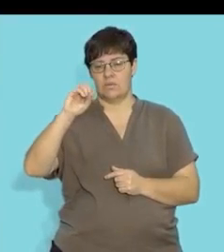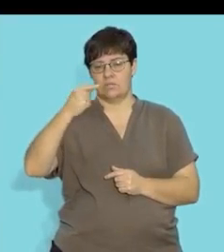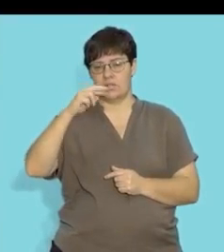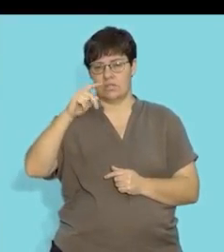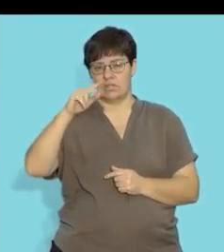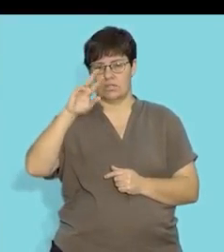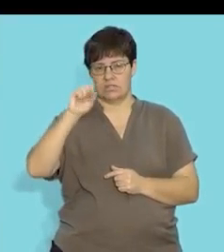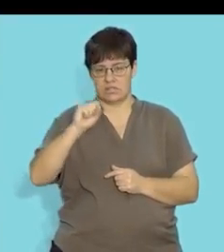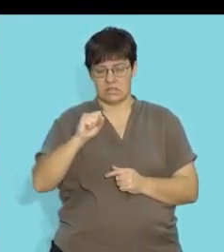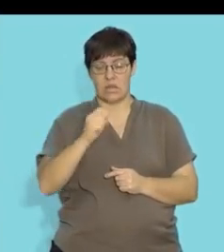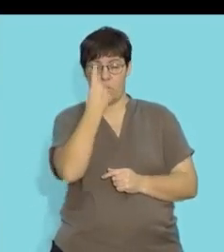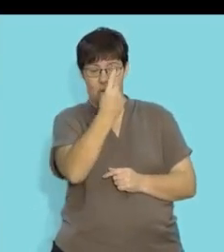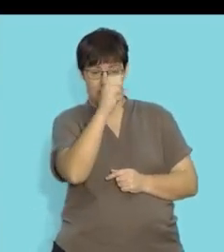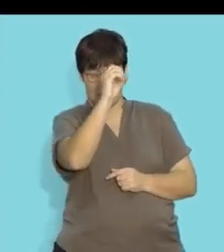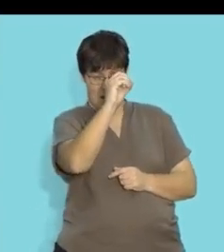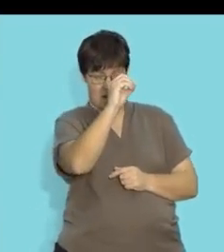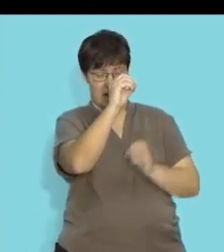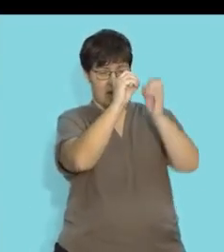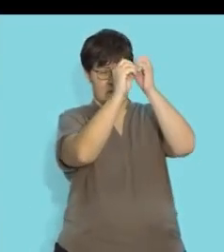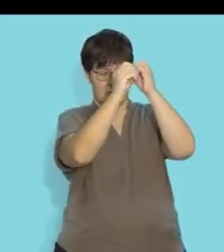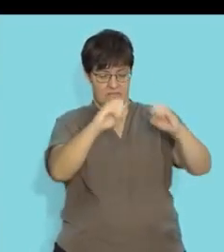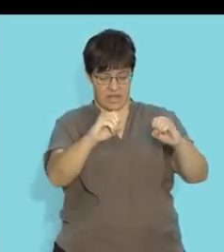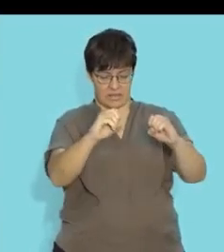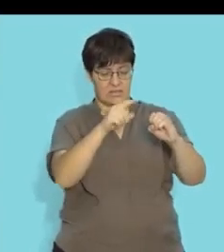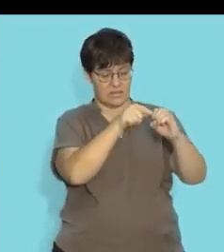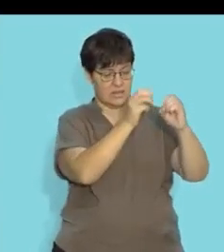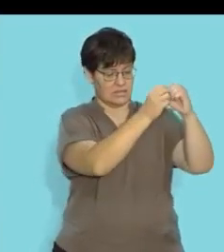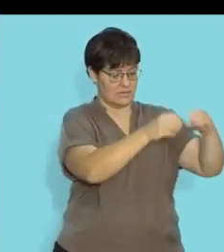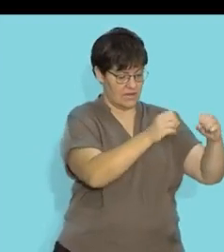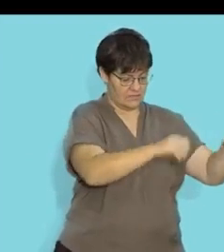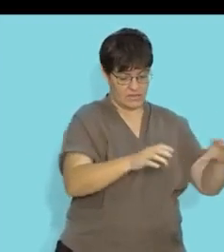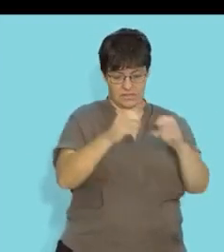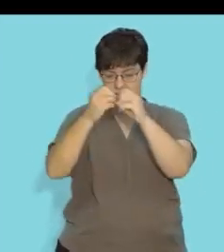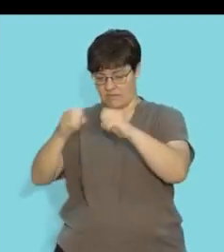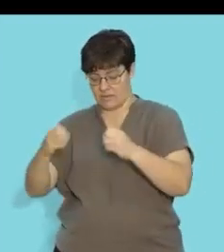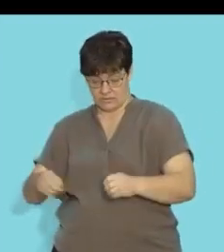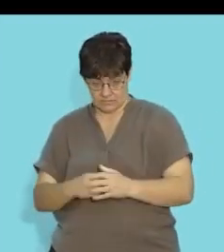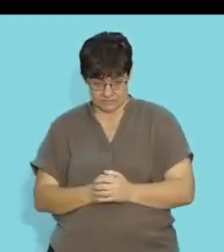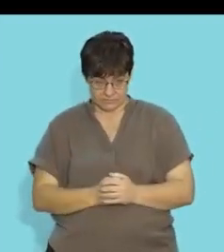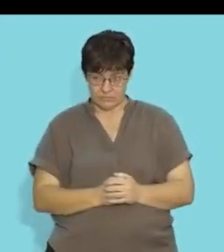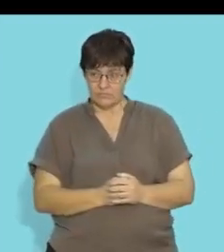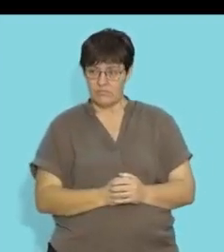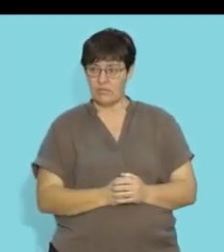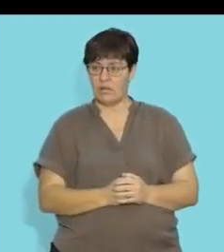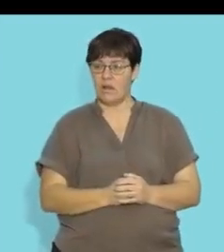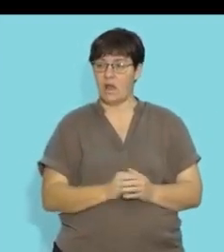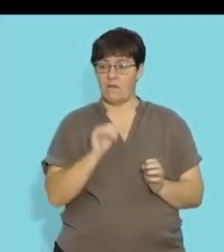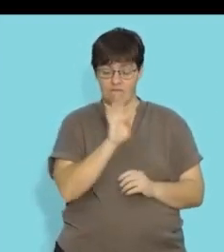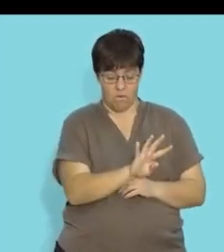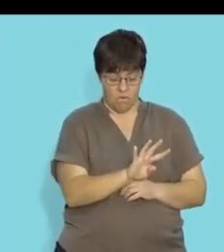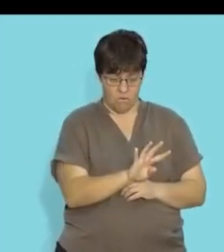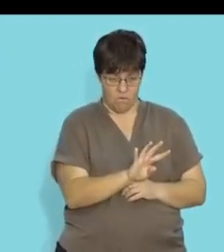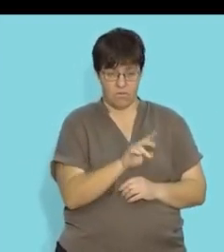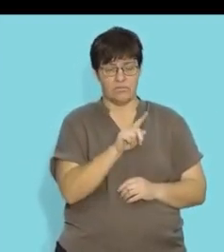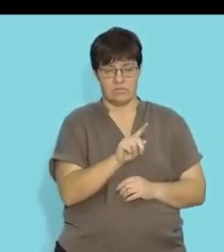undergoes a series of divisions to form four divisions cells and these four cells and are your